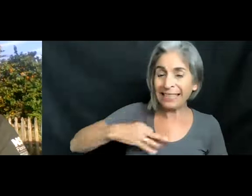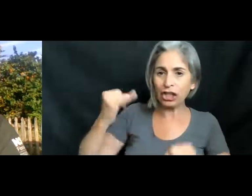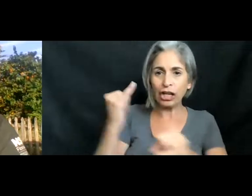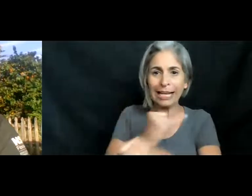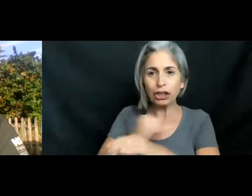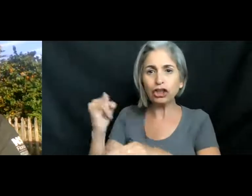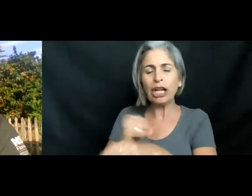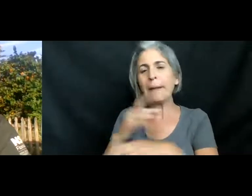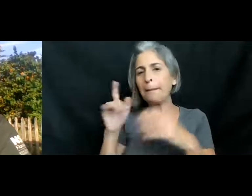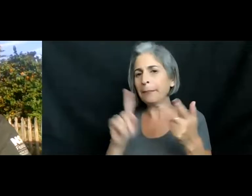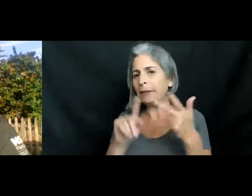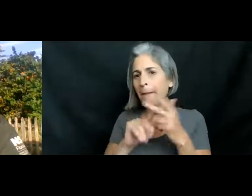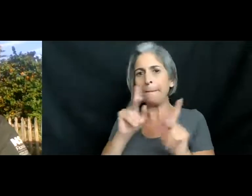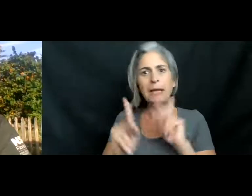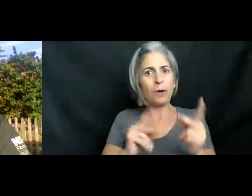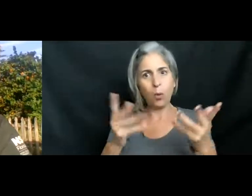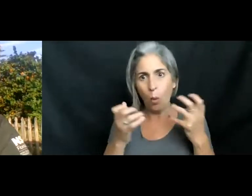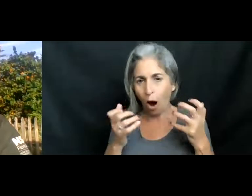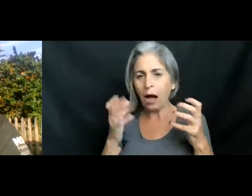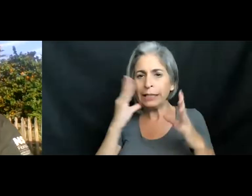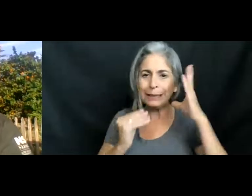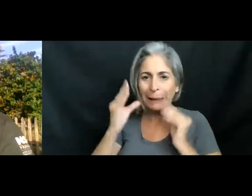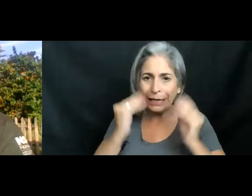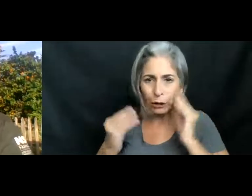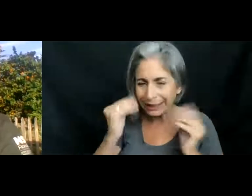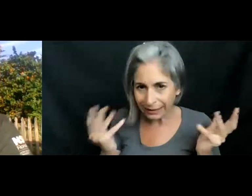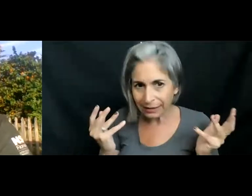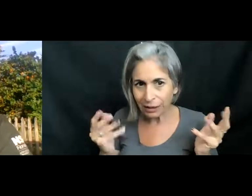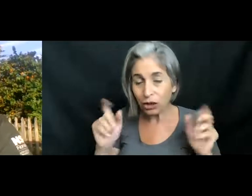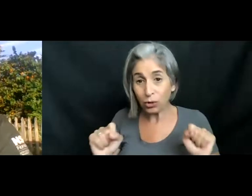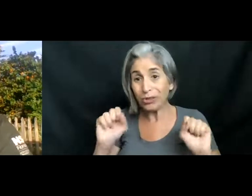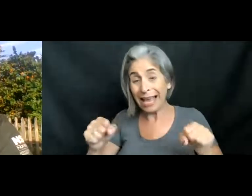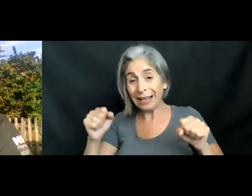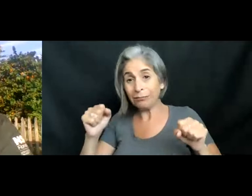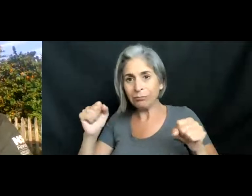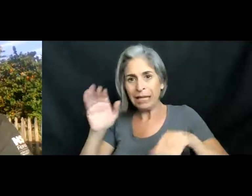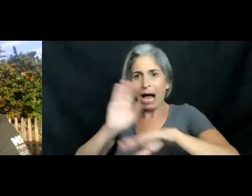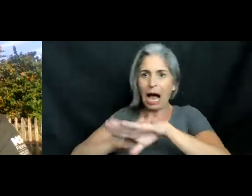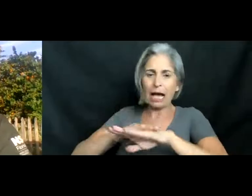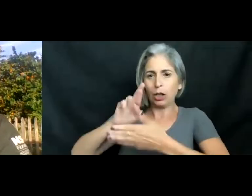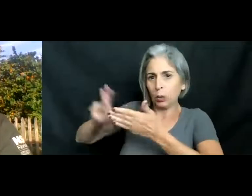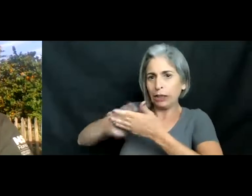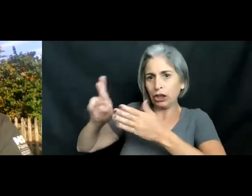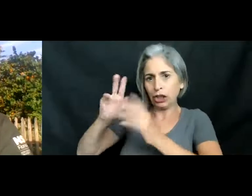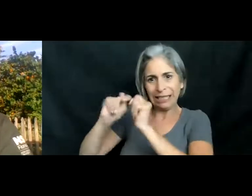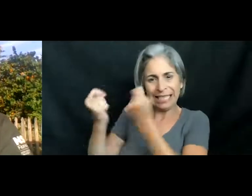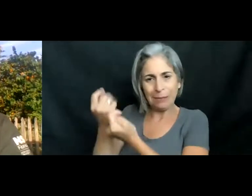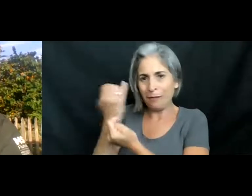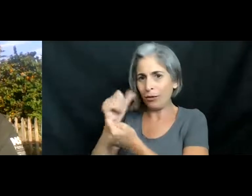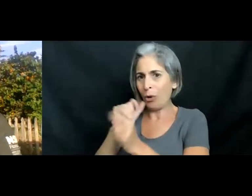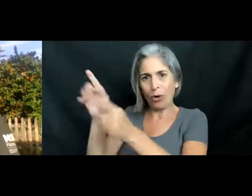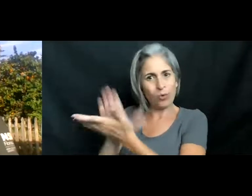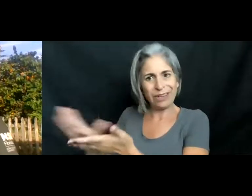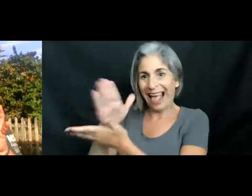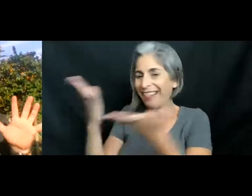that are really what people look for in this field. Because you could get on a research team, even if you're not in college, even if you're not going to